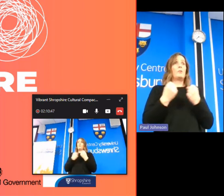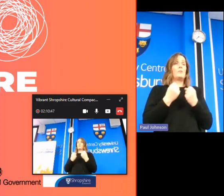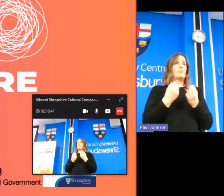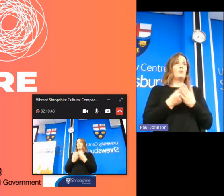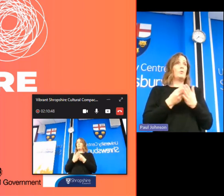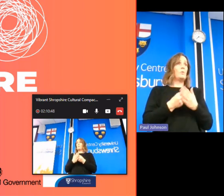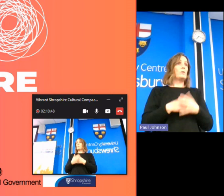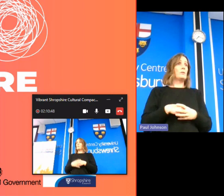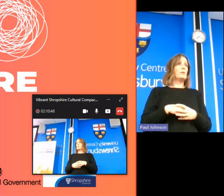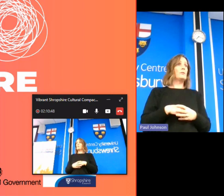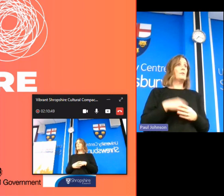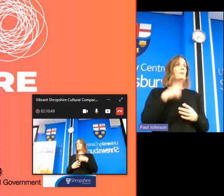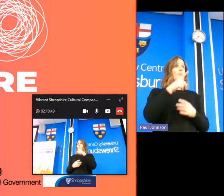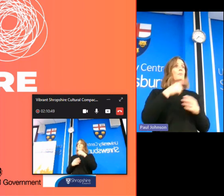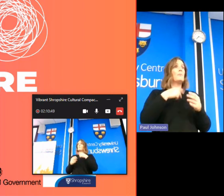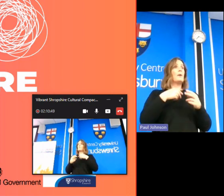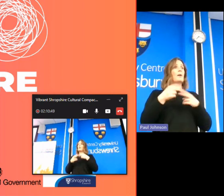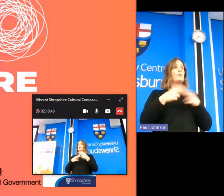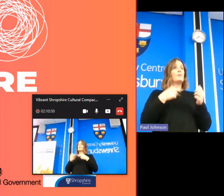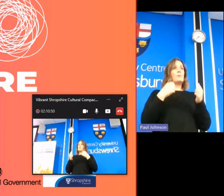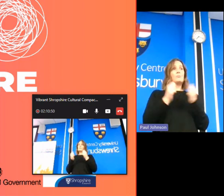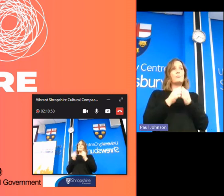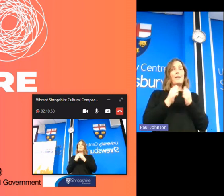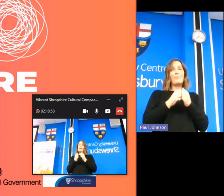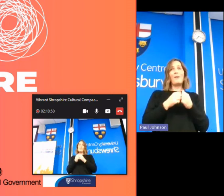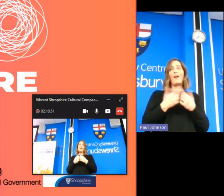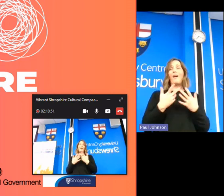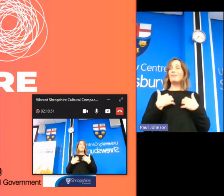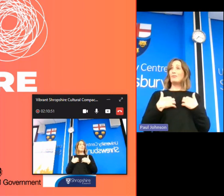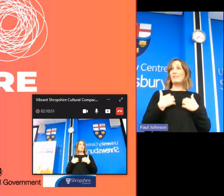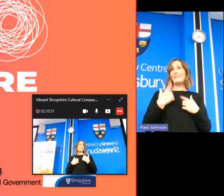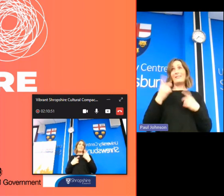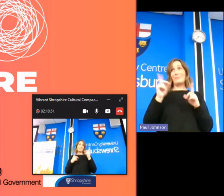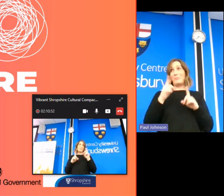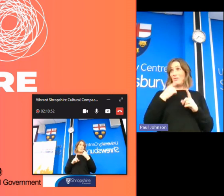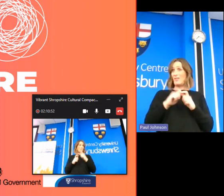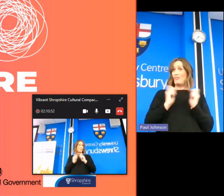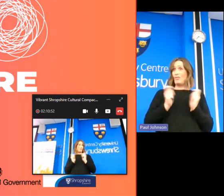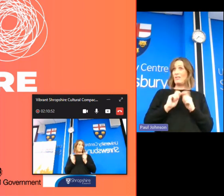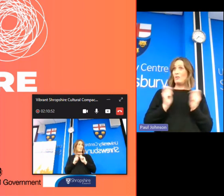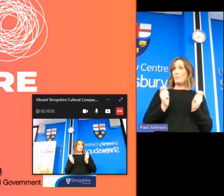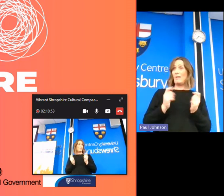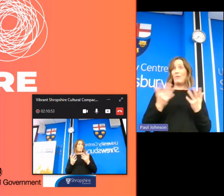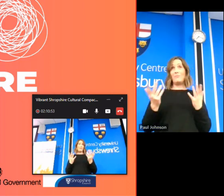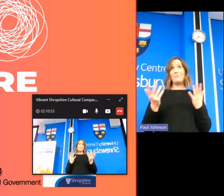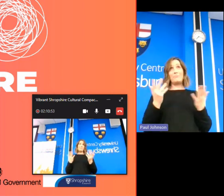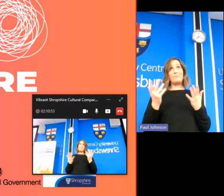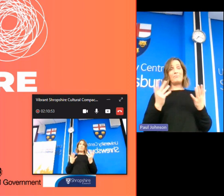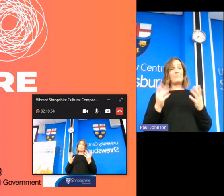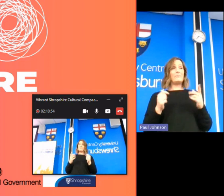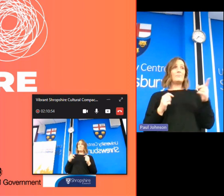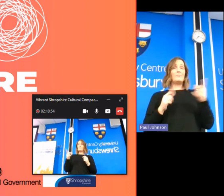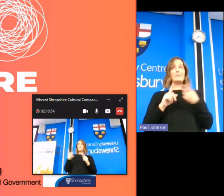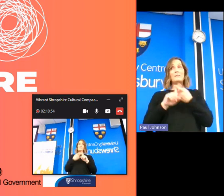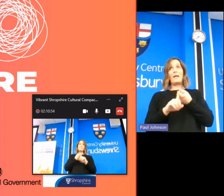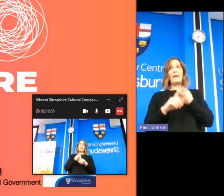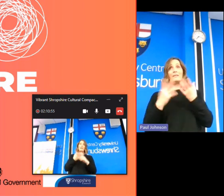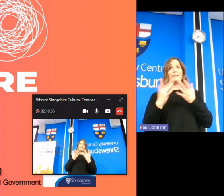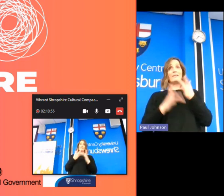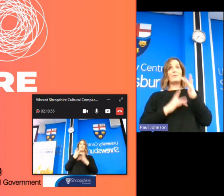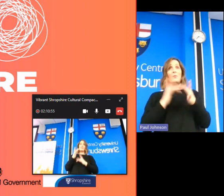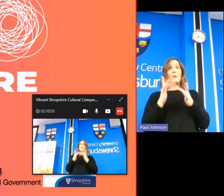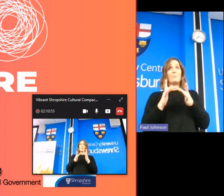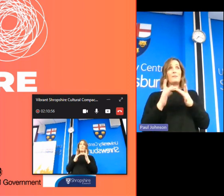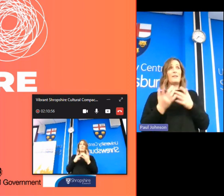the press is an interesting one do you think people really do they think is the problem potentially if they've got access to online okay all the rest tends to have a